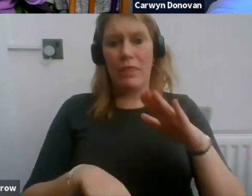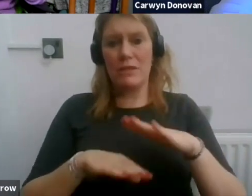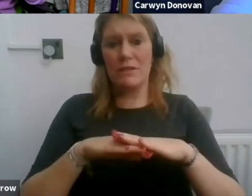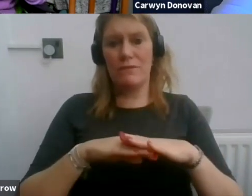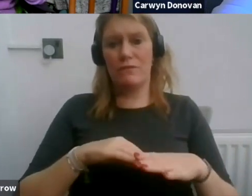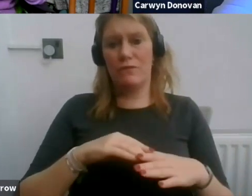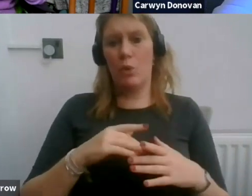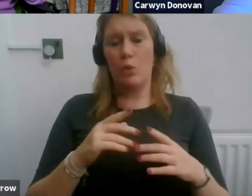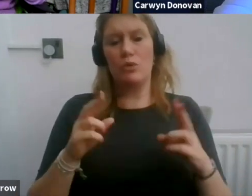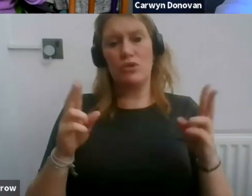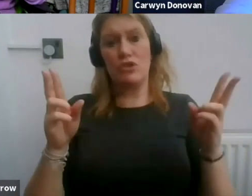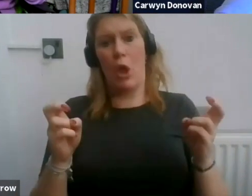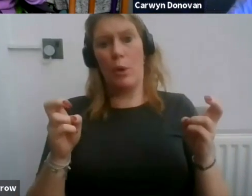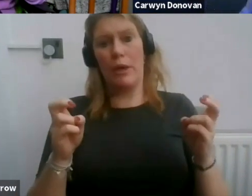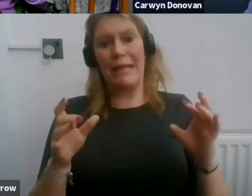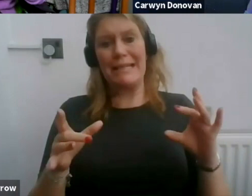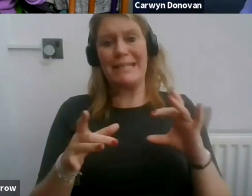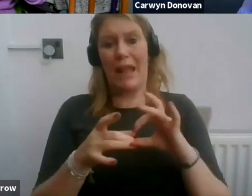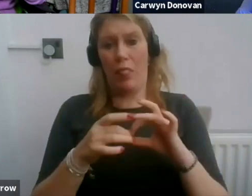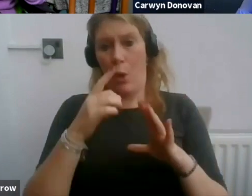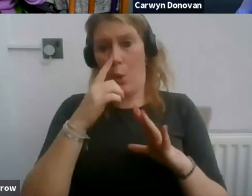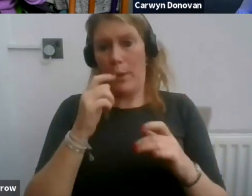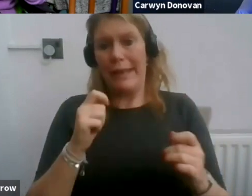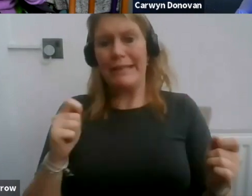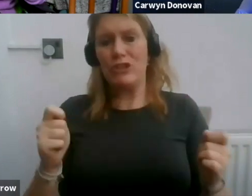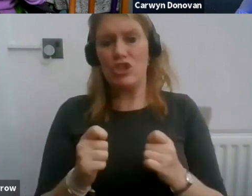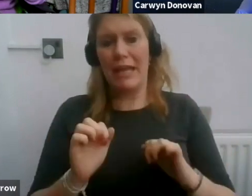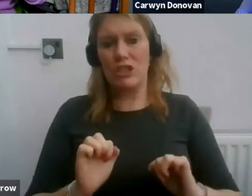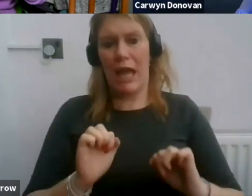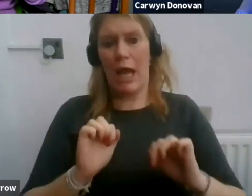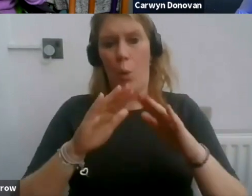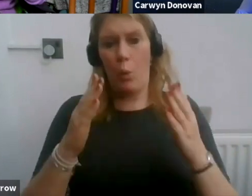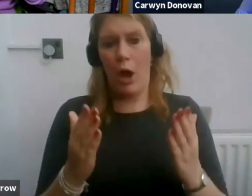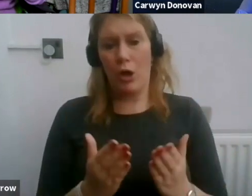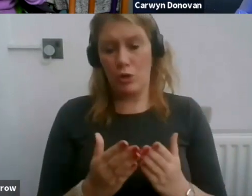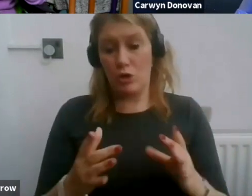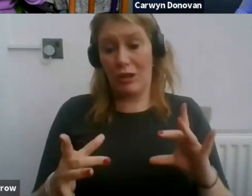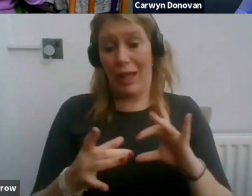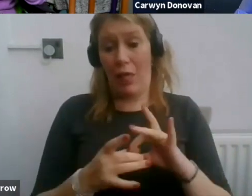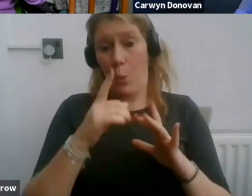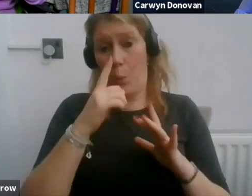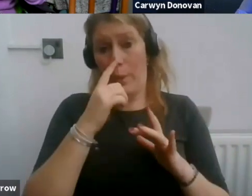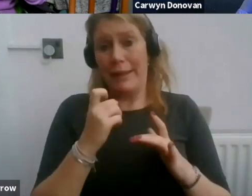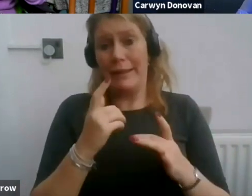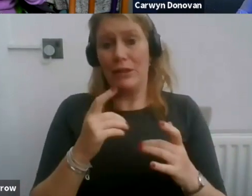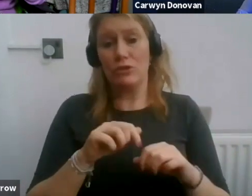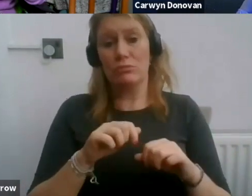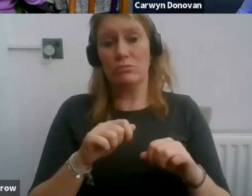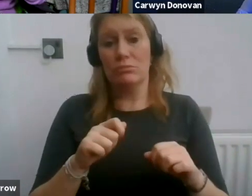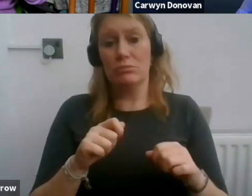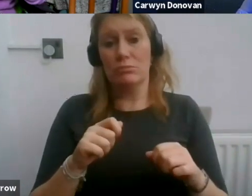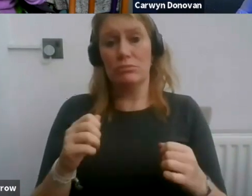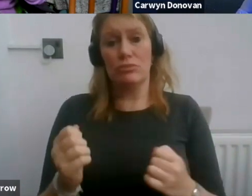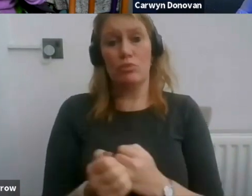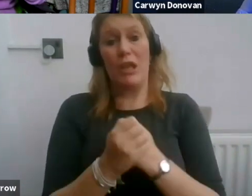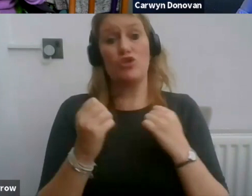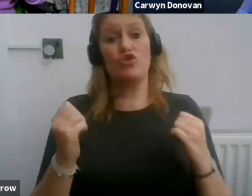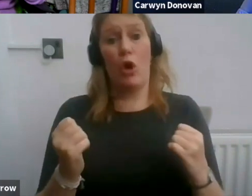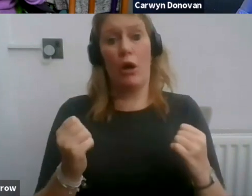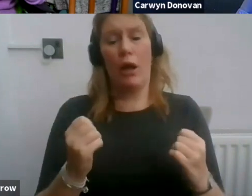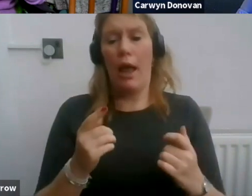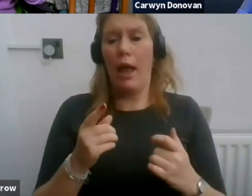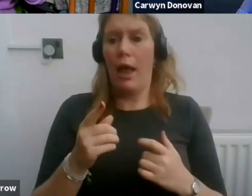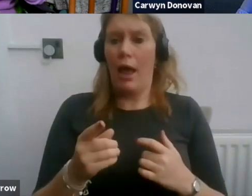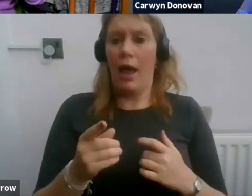change our world. You know, together we are strong, together we can change our world. And we're a disability, arts, culture, and human rights